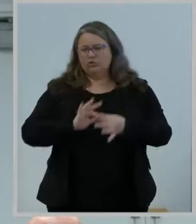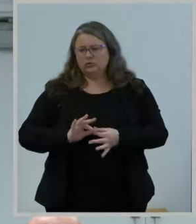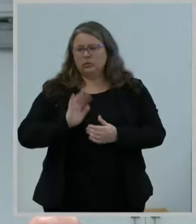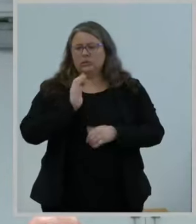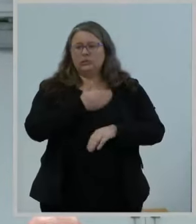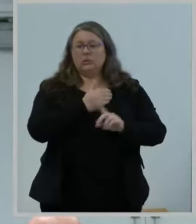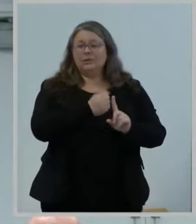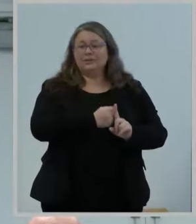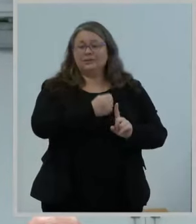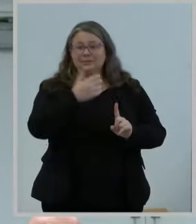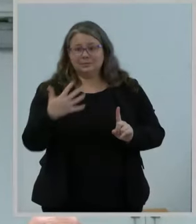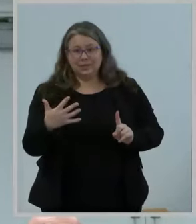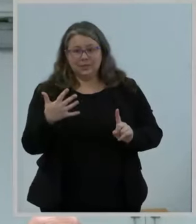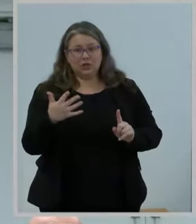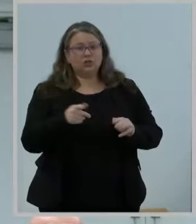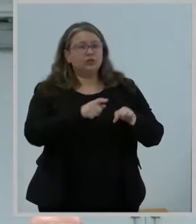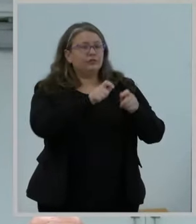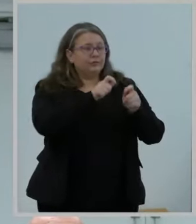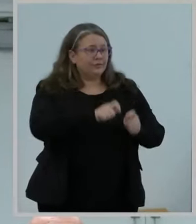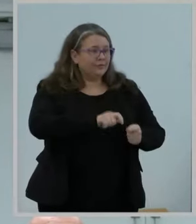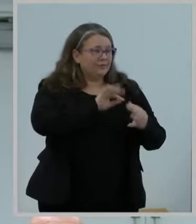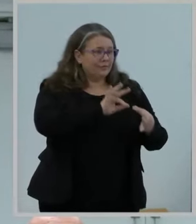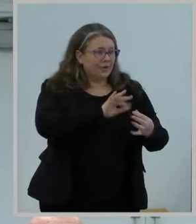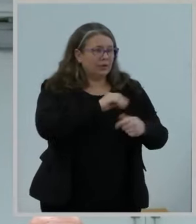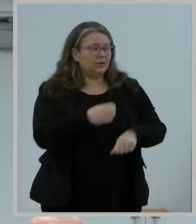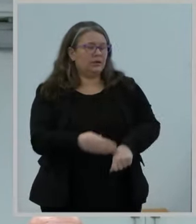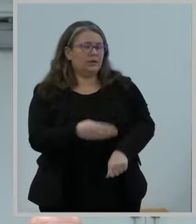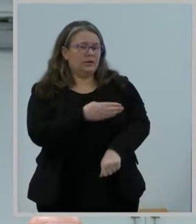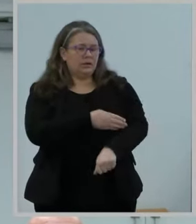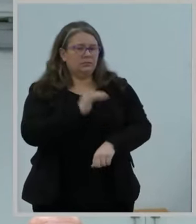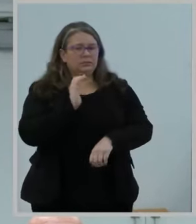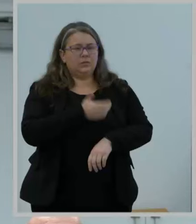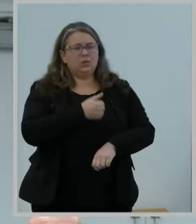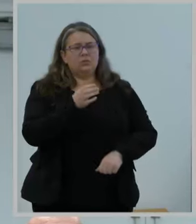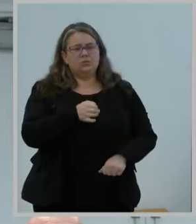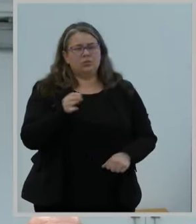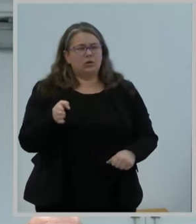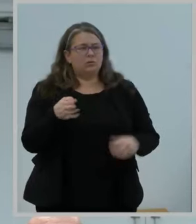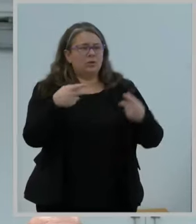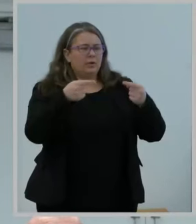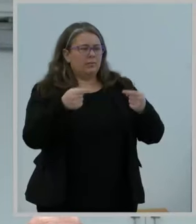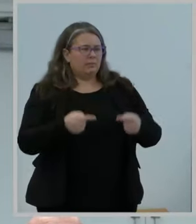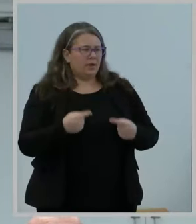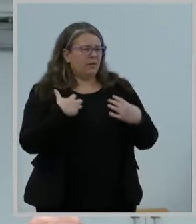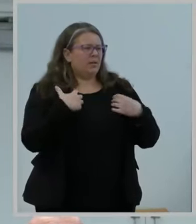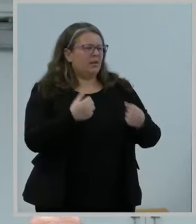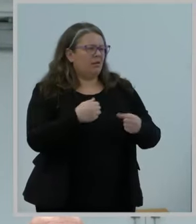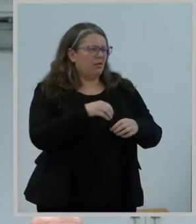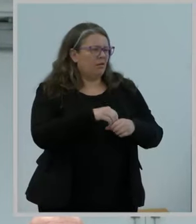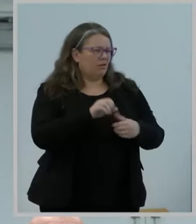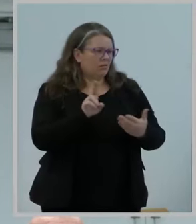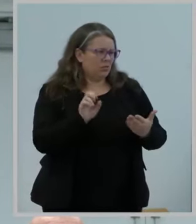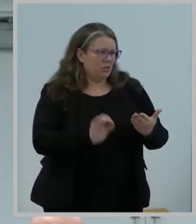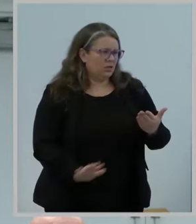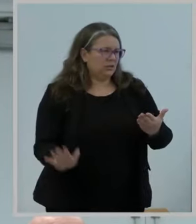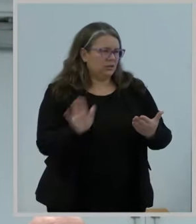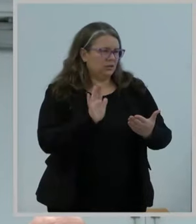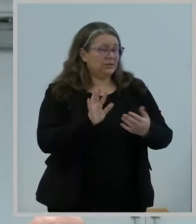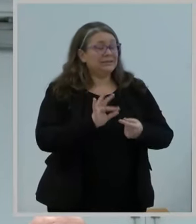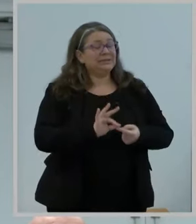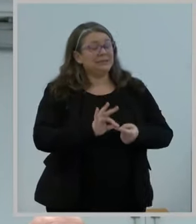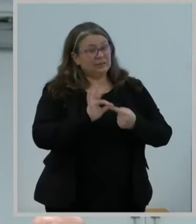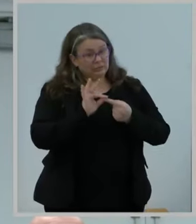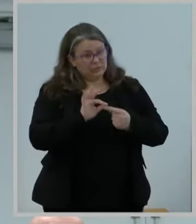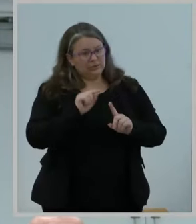enhance the Mapping Broadband Health in America platform, specifically its maternal health module. The